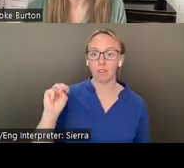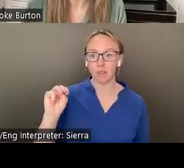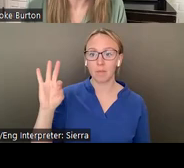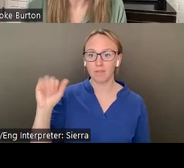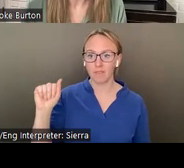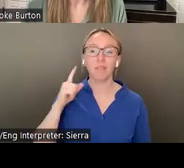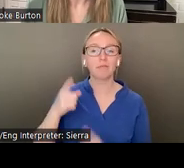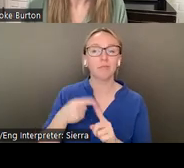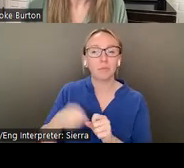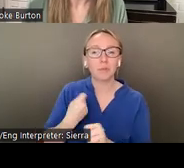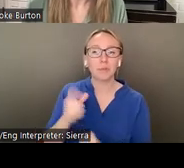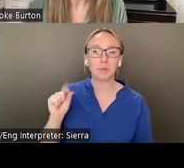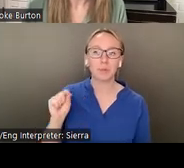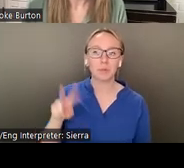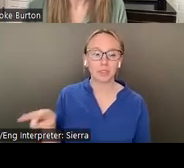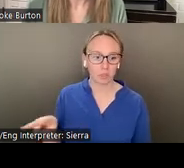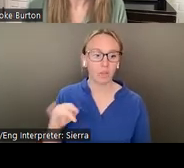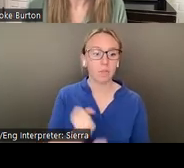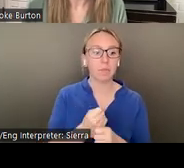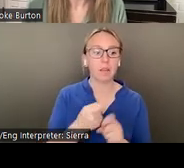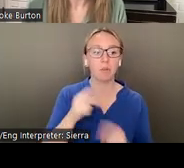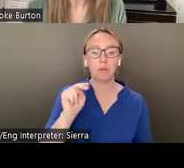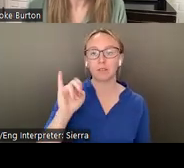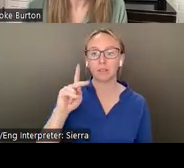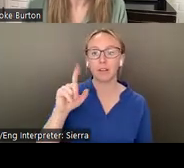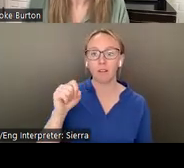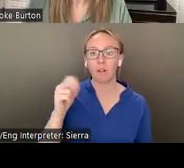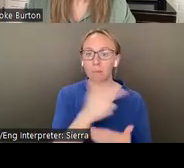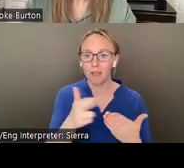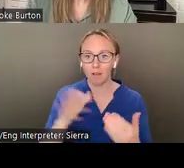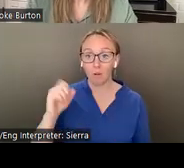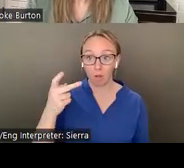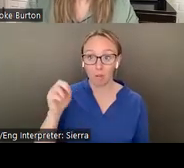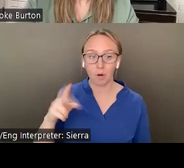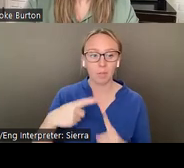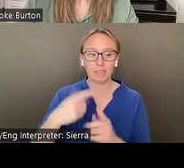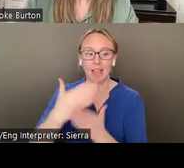2022 made of nickel-plated copper and hand-carved stone.